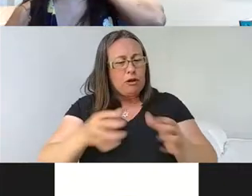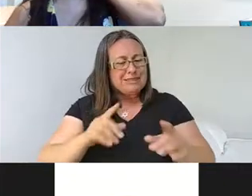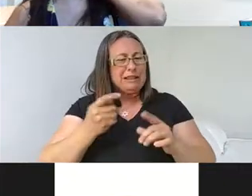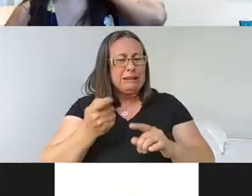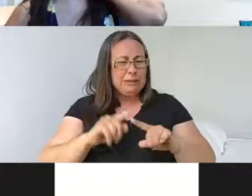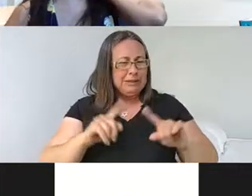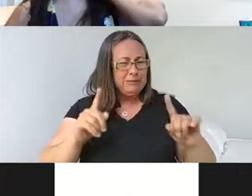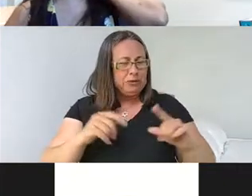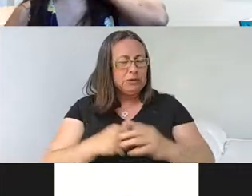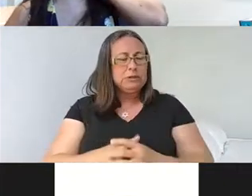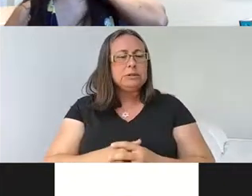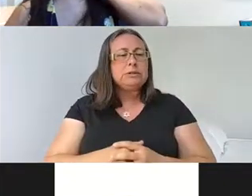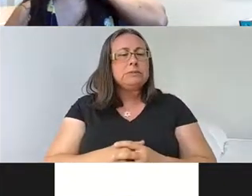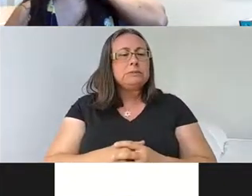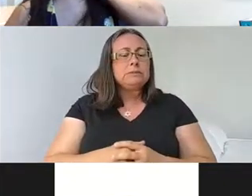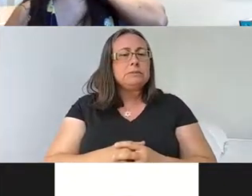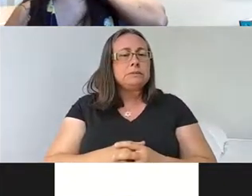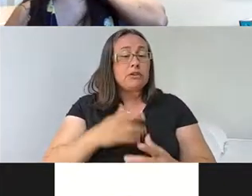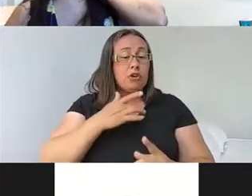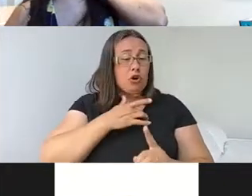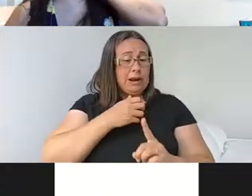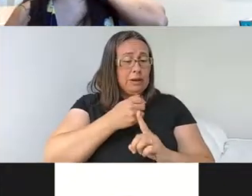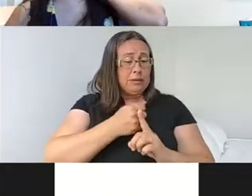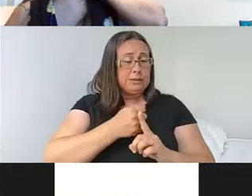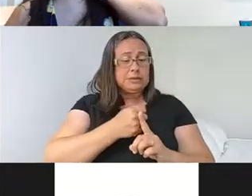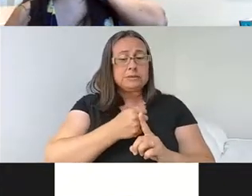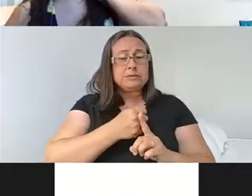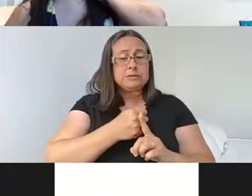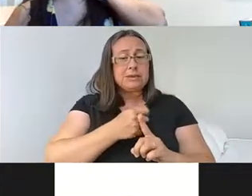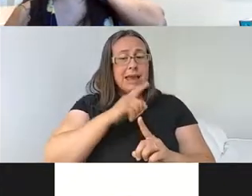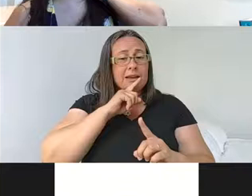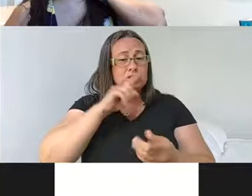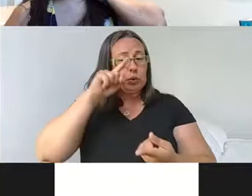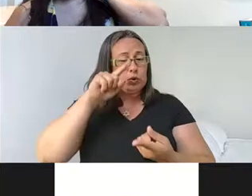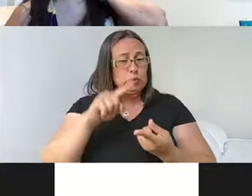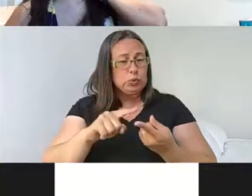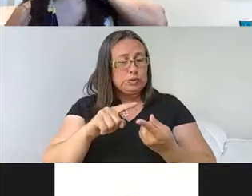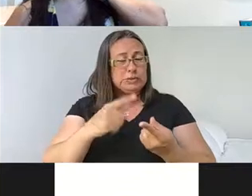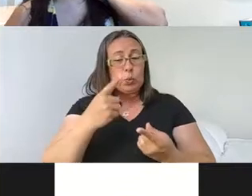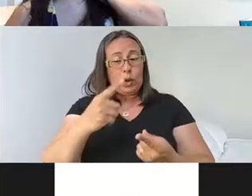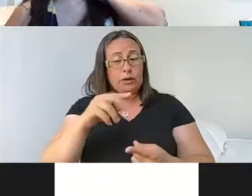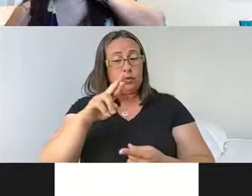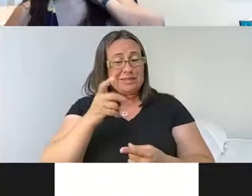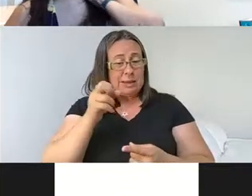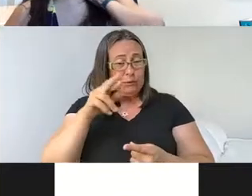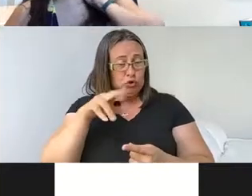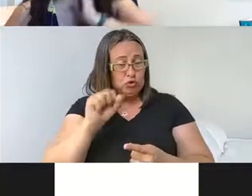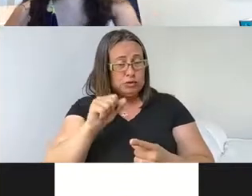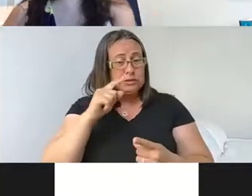saw that this, uh, cardiac arrest actually reduced the expression of one of the receptors that drives, uh,